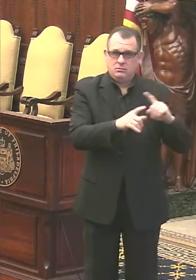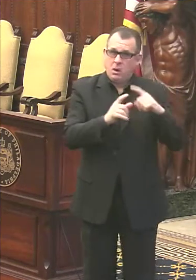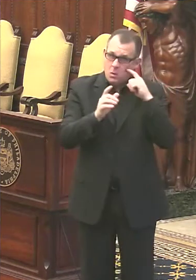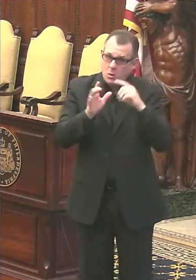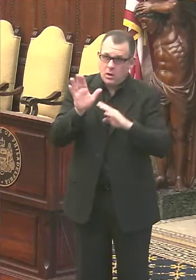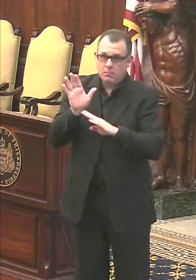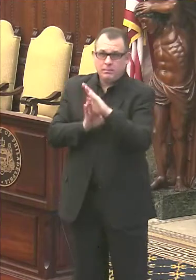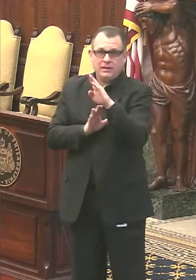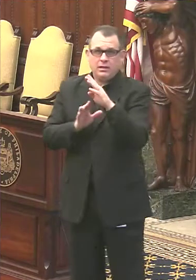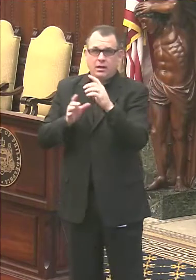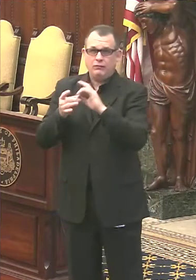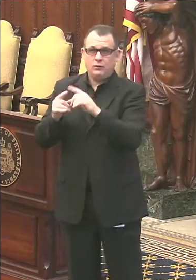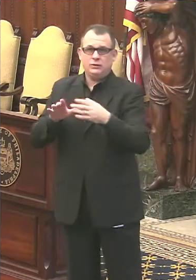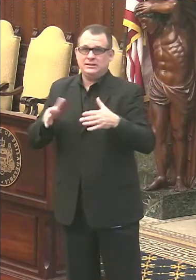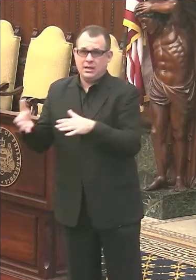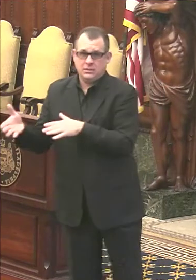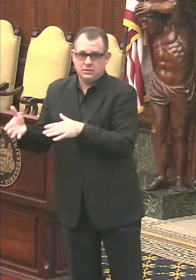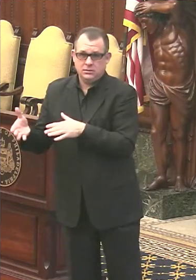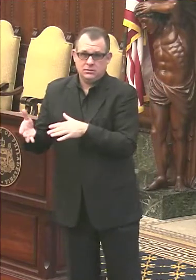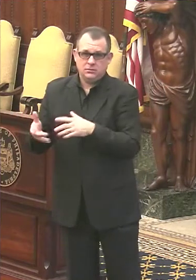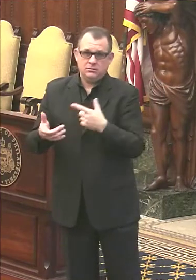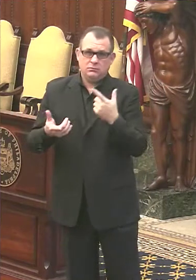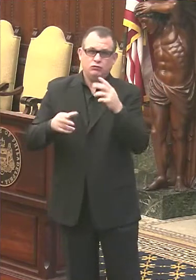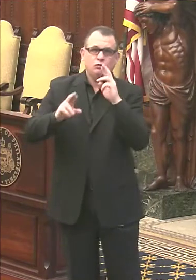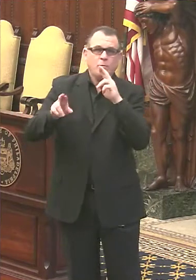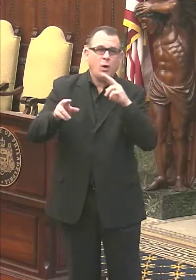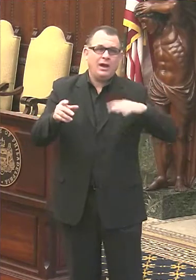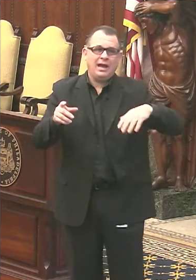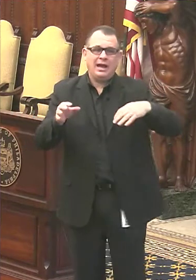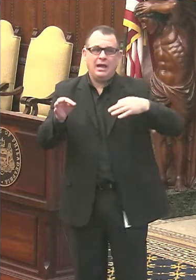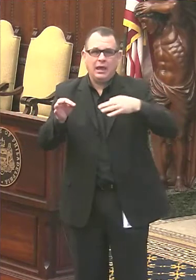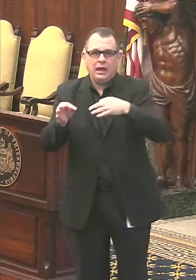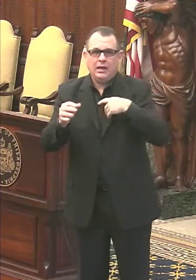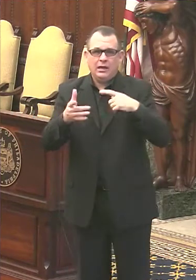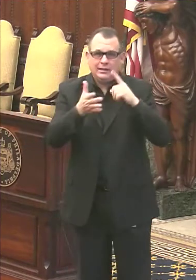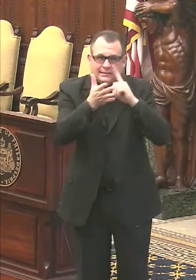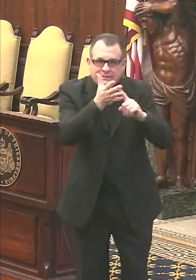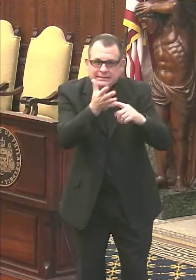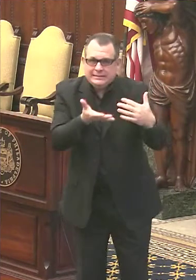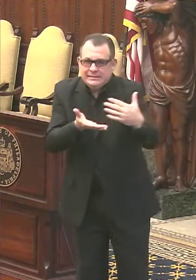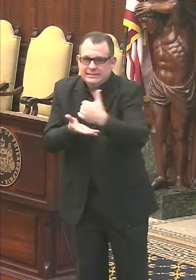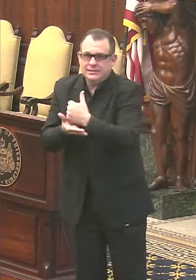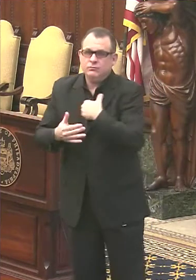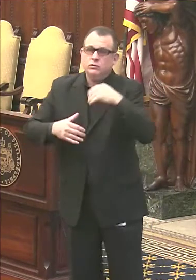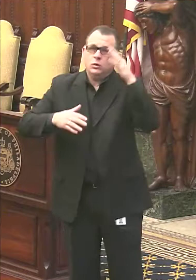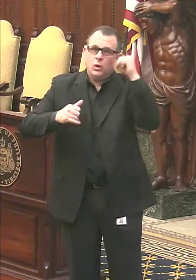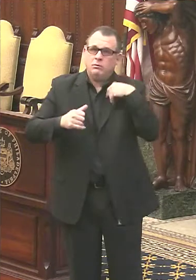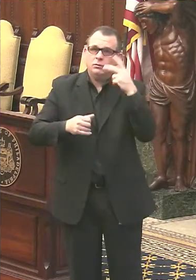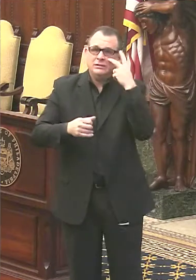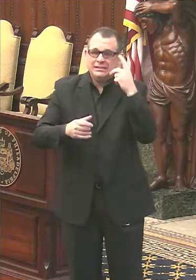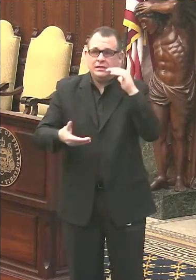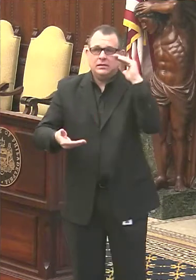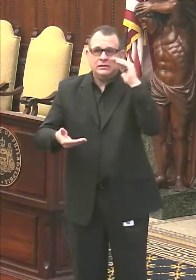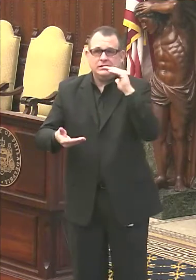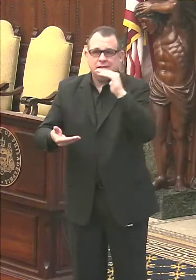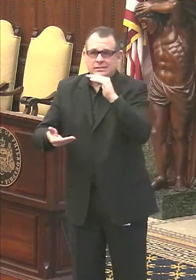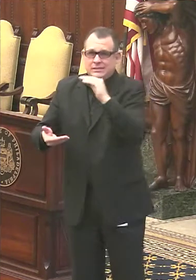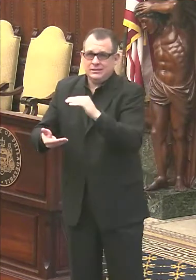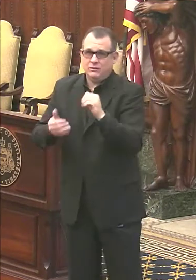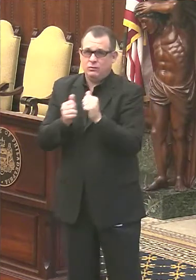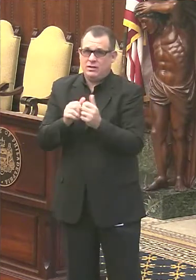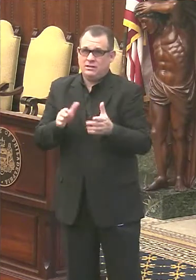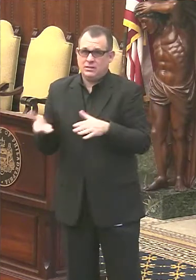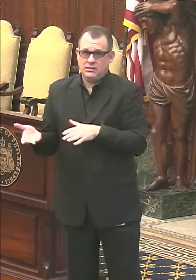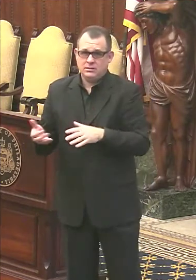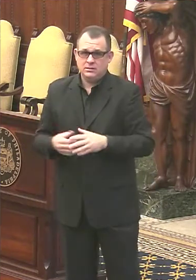also a delay in reporting of deaths. So we'll have to follow that numbers here. I hope we'll be seeing a decline in deaths from here. Those numbers of 100 per